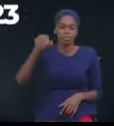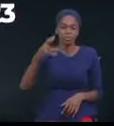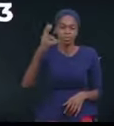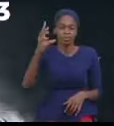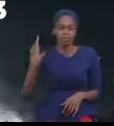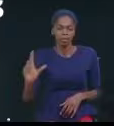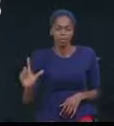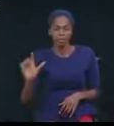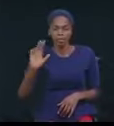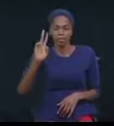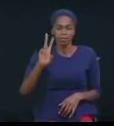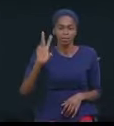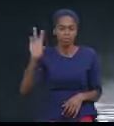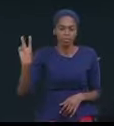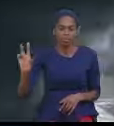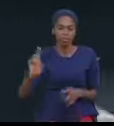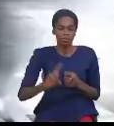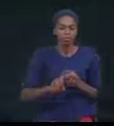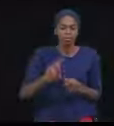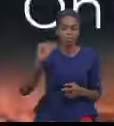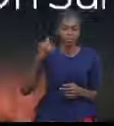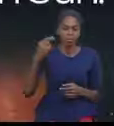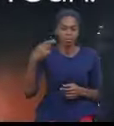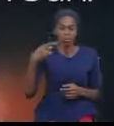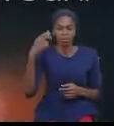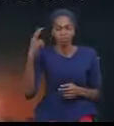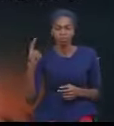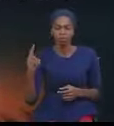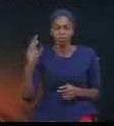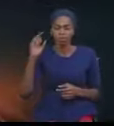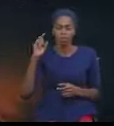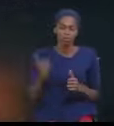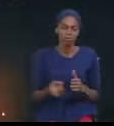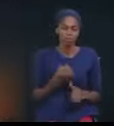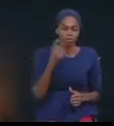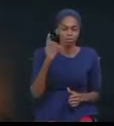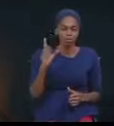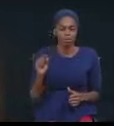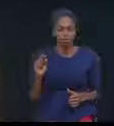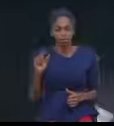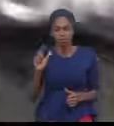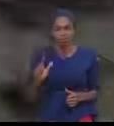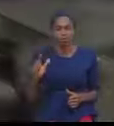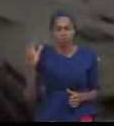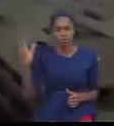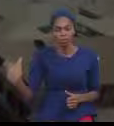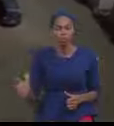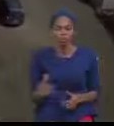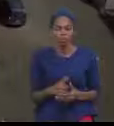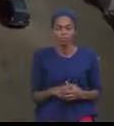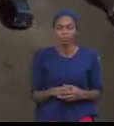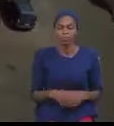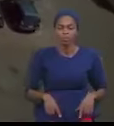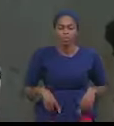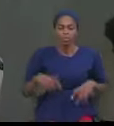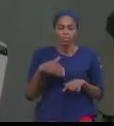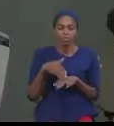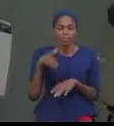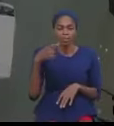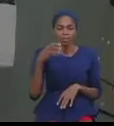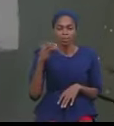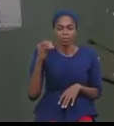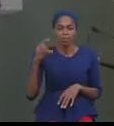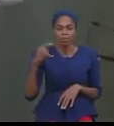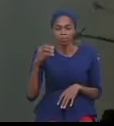to August 1st, 2023 at 1600 hours GMT daily. Live at Ogbomasha Grammar